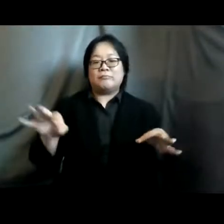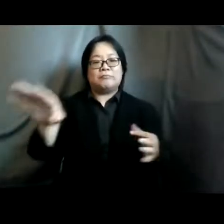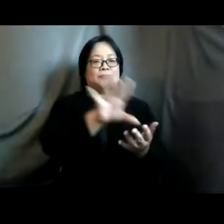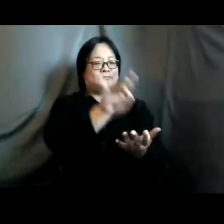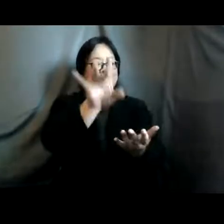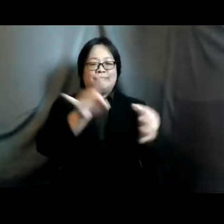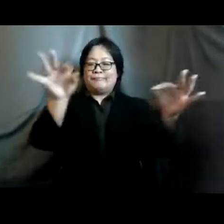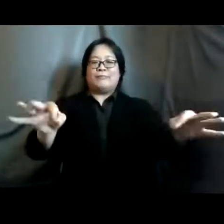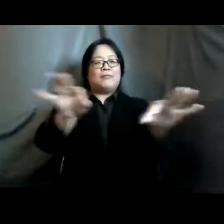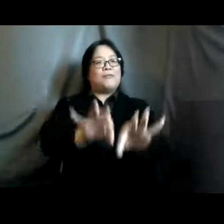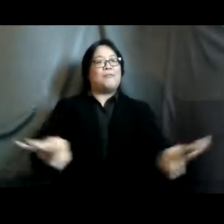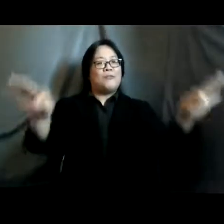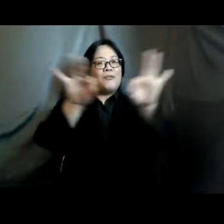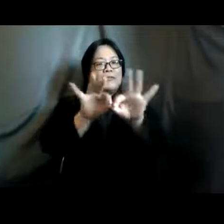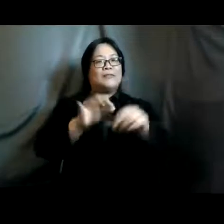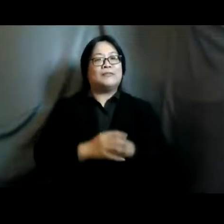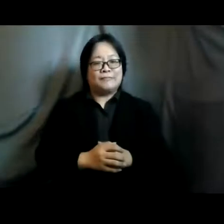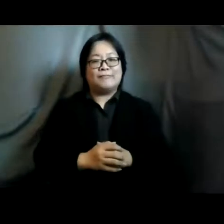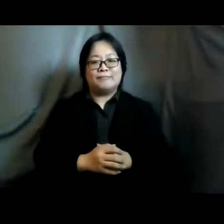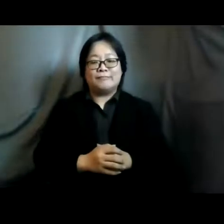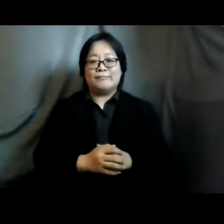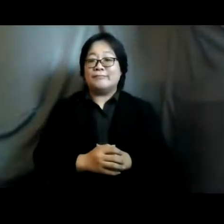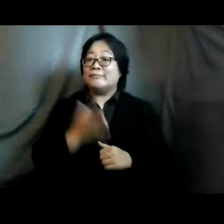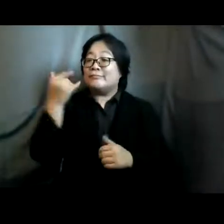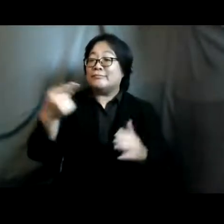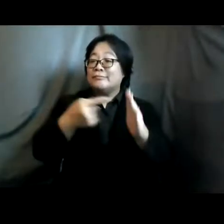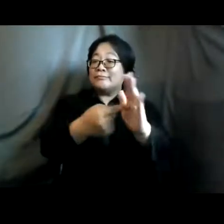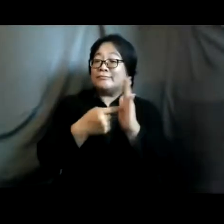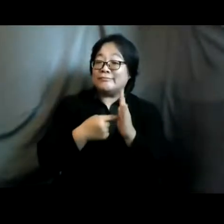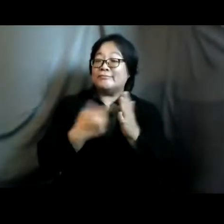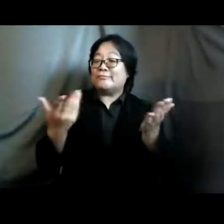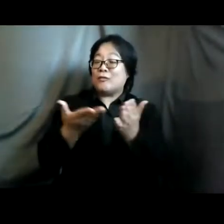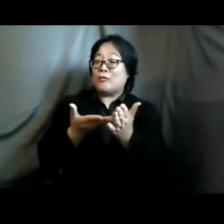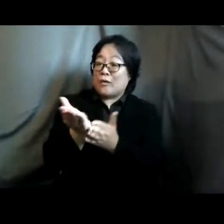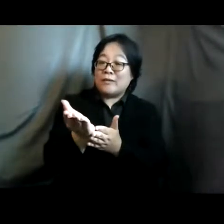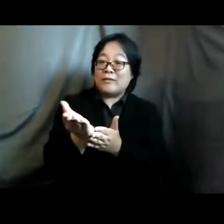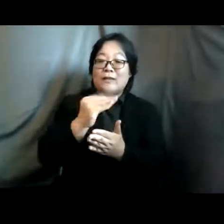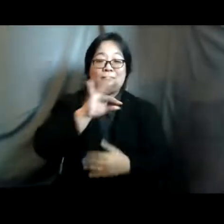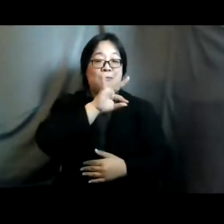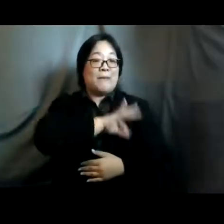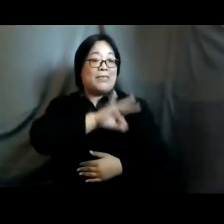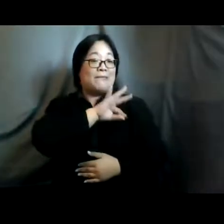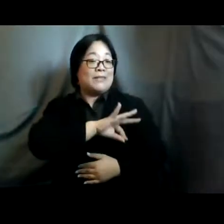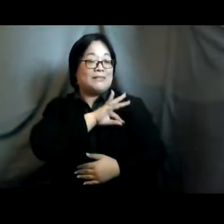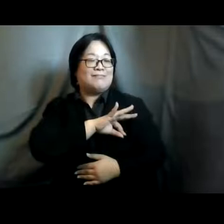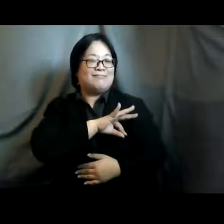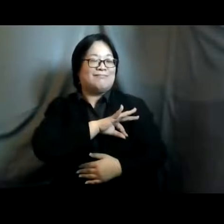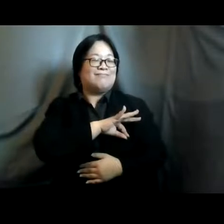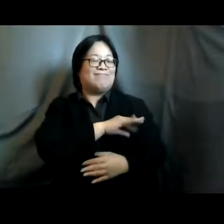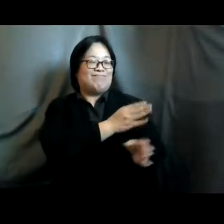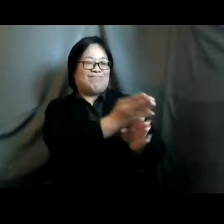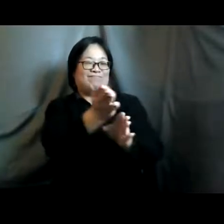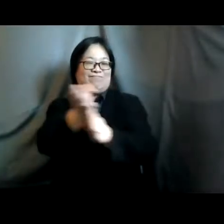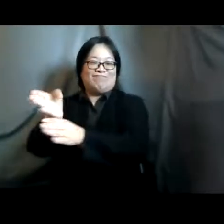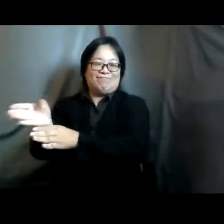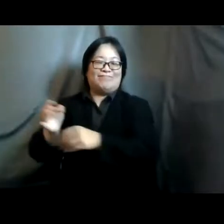because it underpines many of the other rights and the benefits run in so many different different directions um